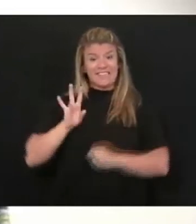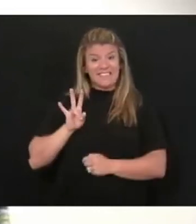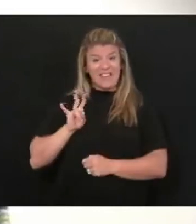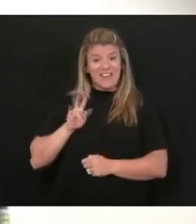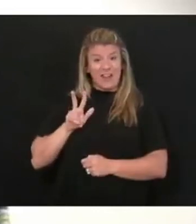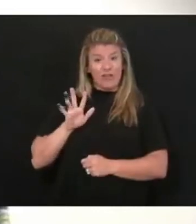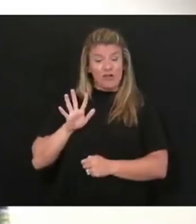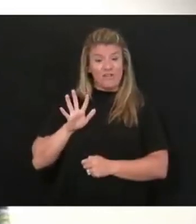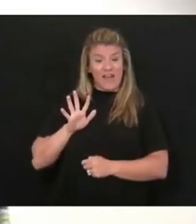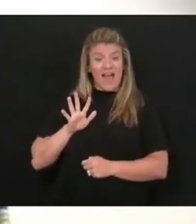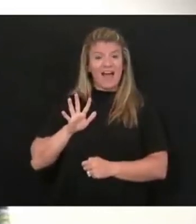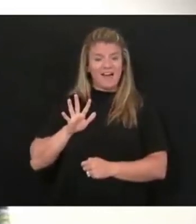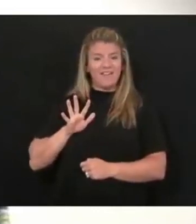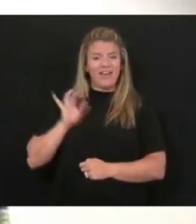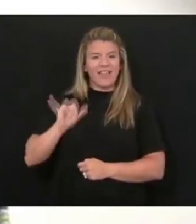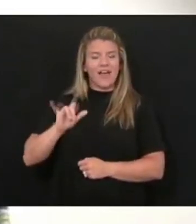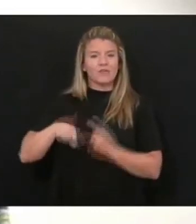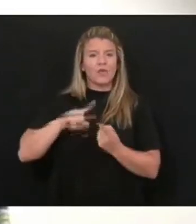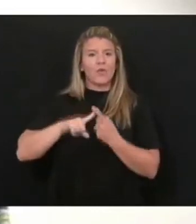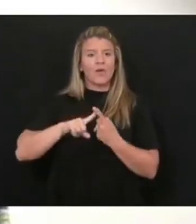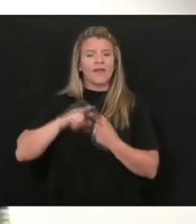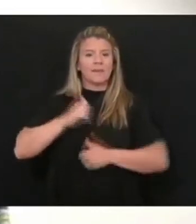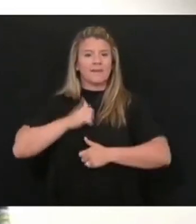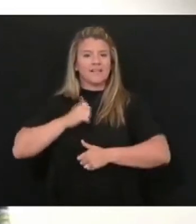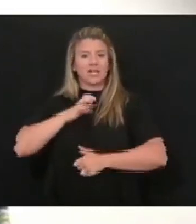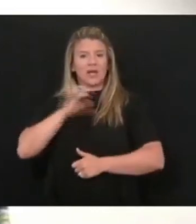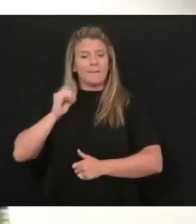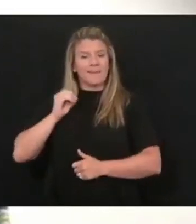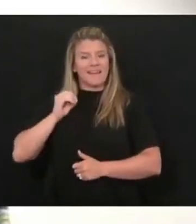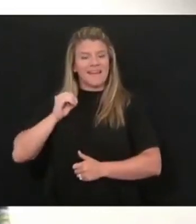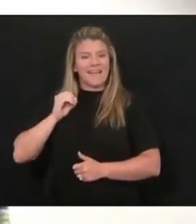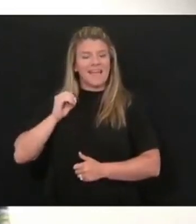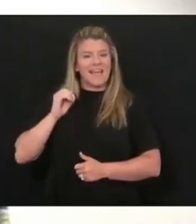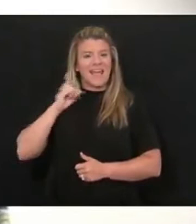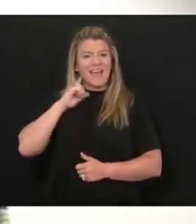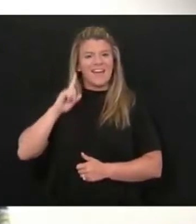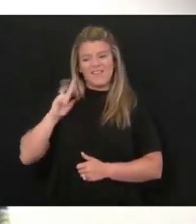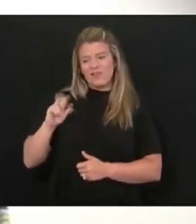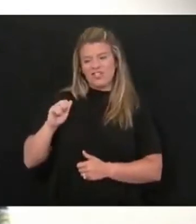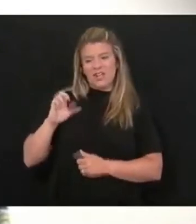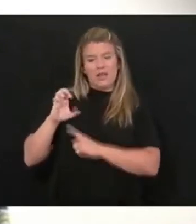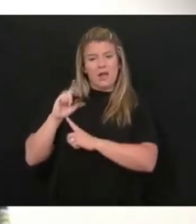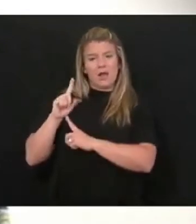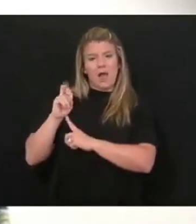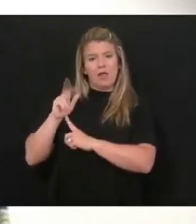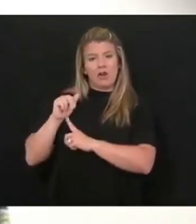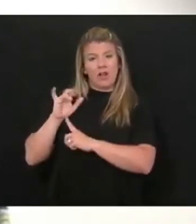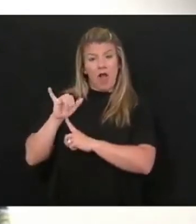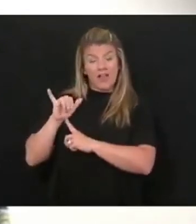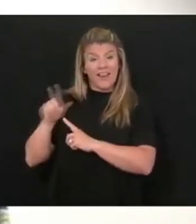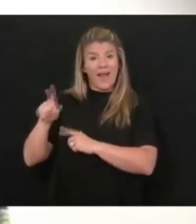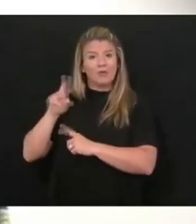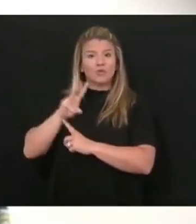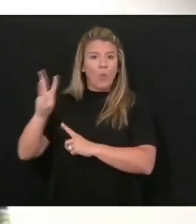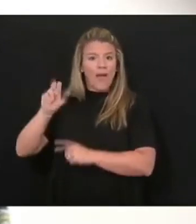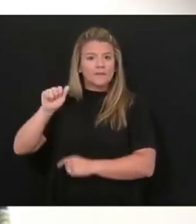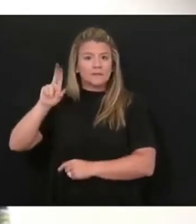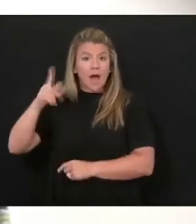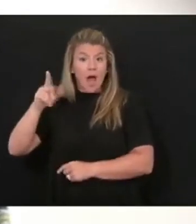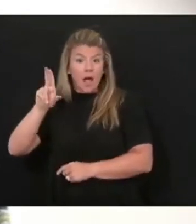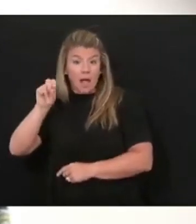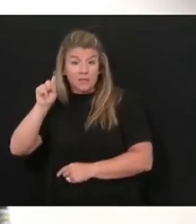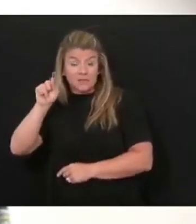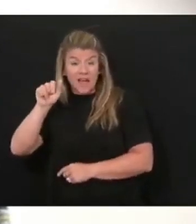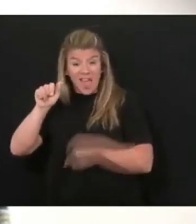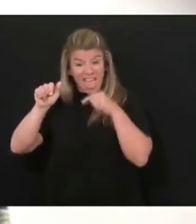a militia company in the western portion of the Virginia colony known as West Augusta. And that unit has been in